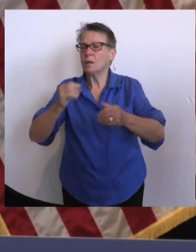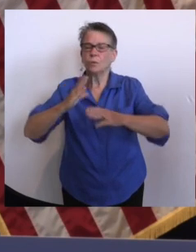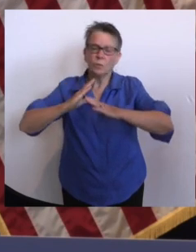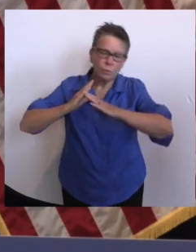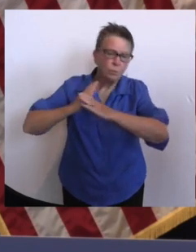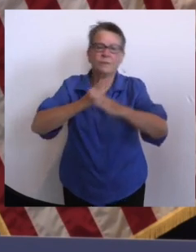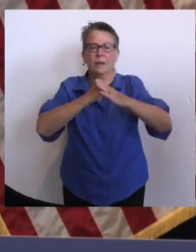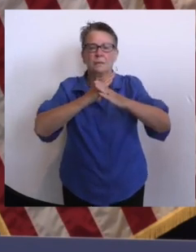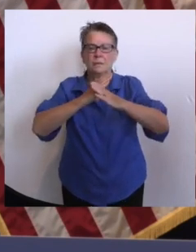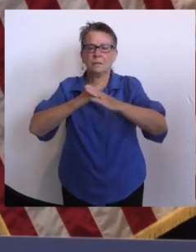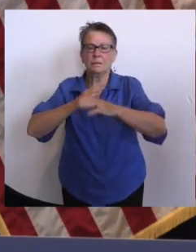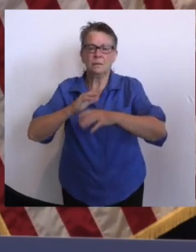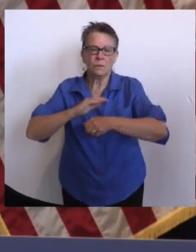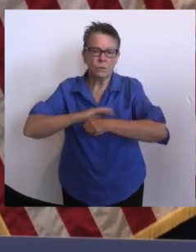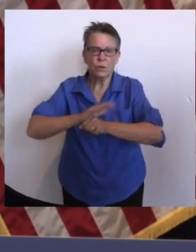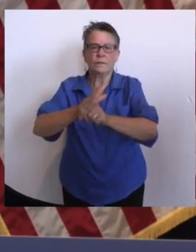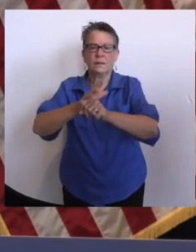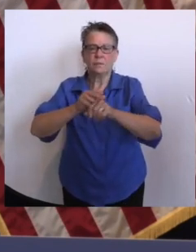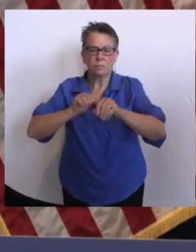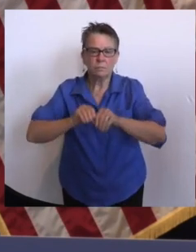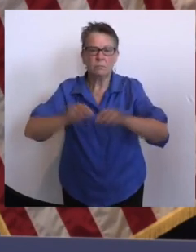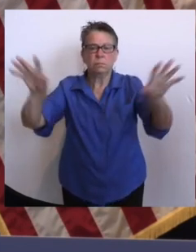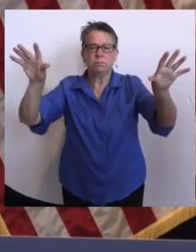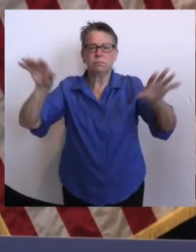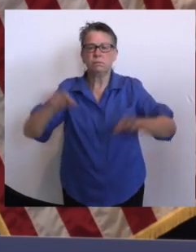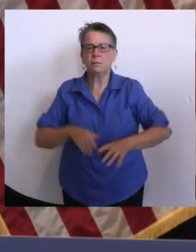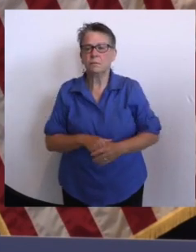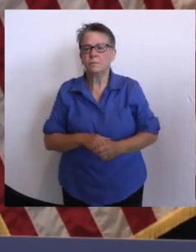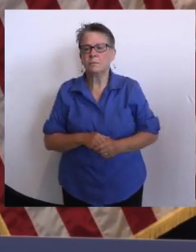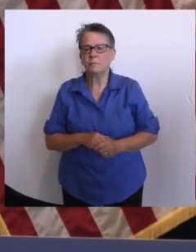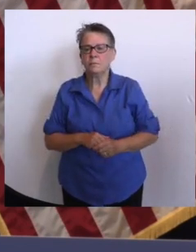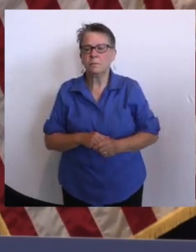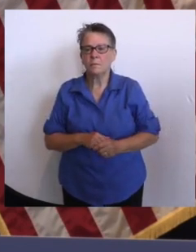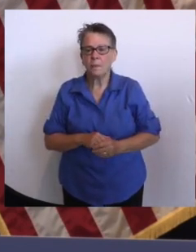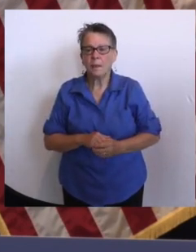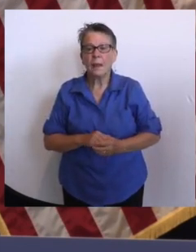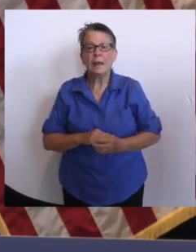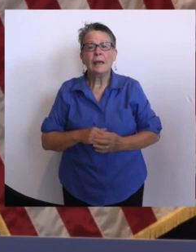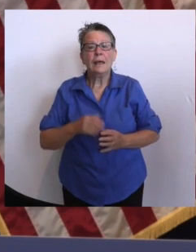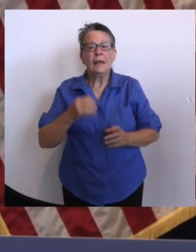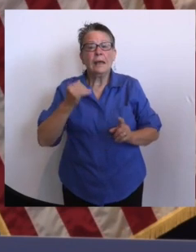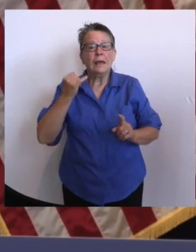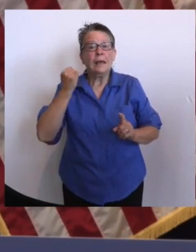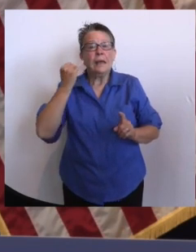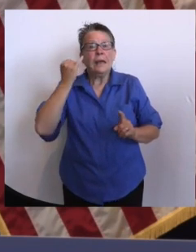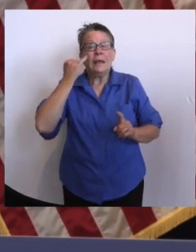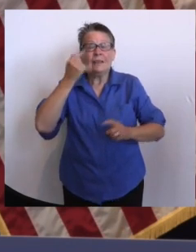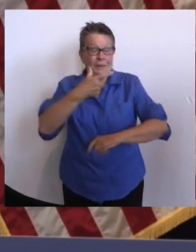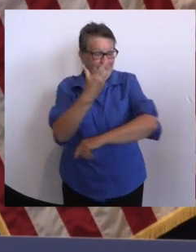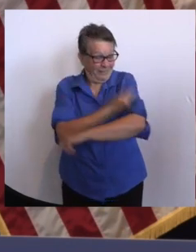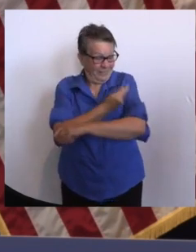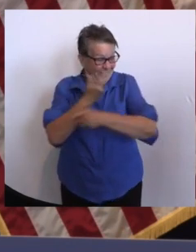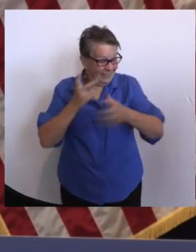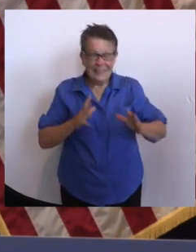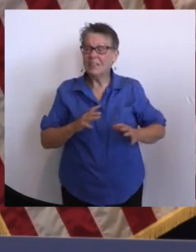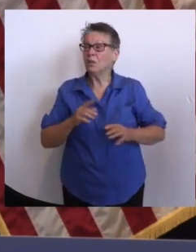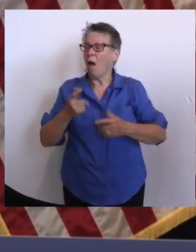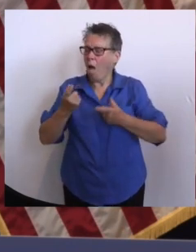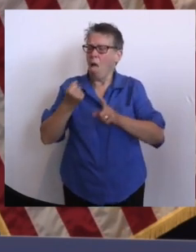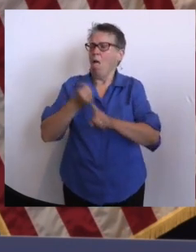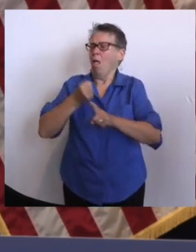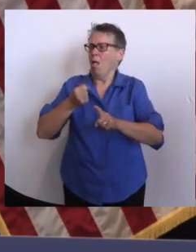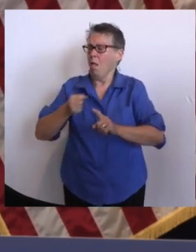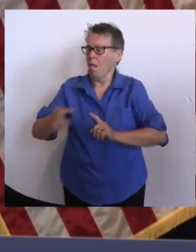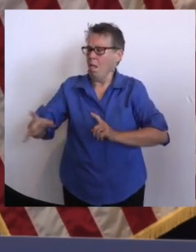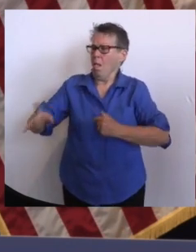including the Delta variant. They found that individuals not fully vaccinated had more than 11